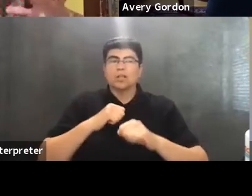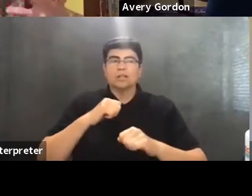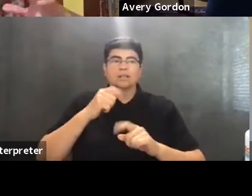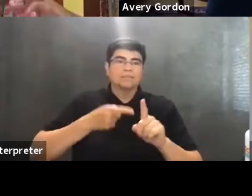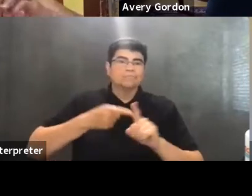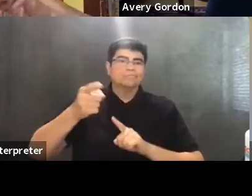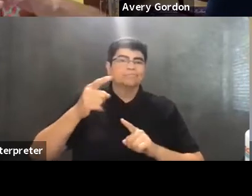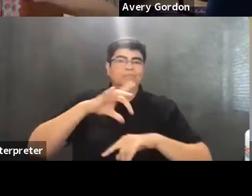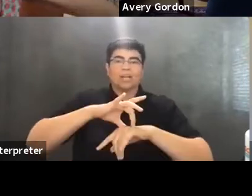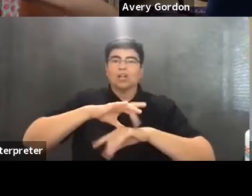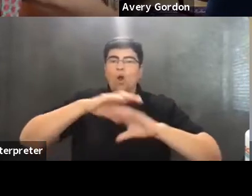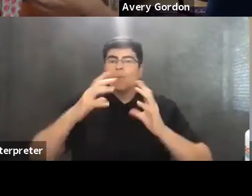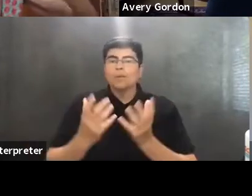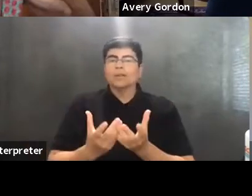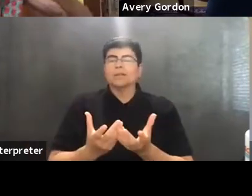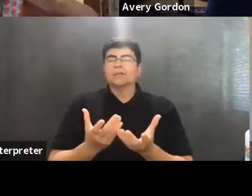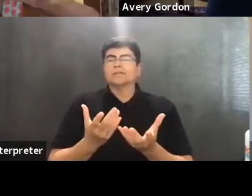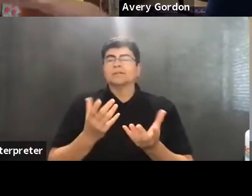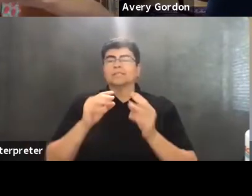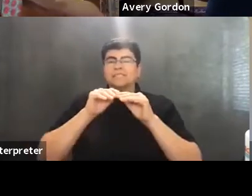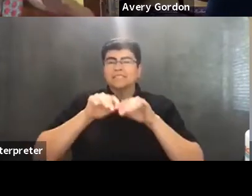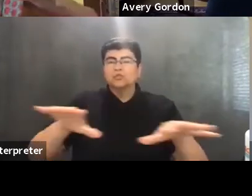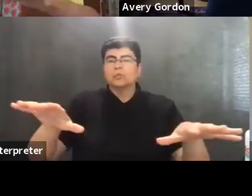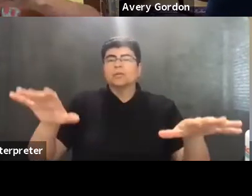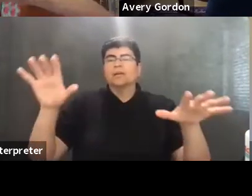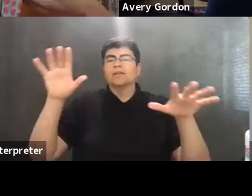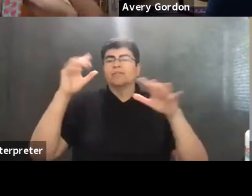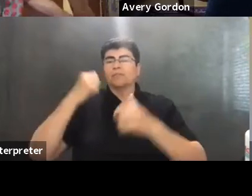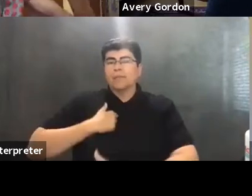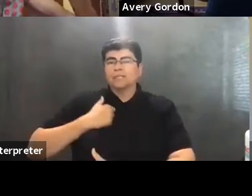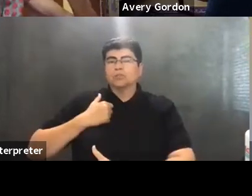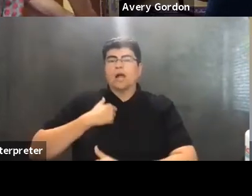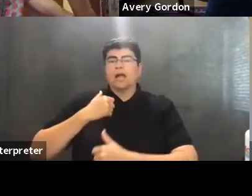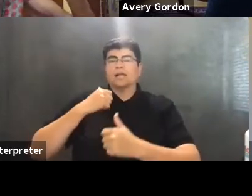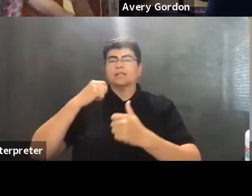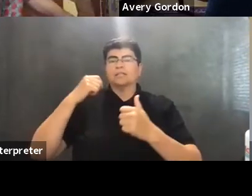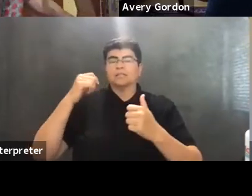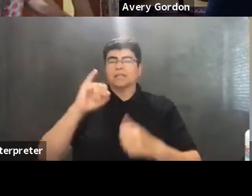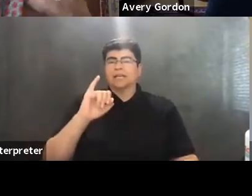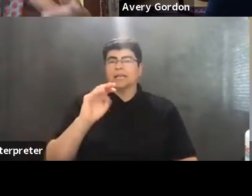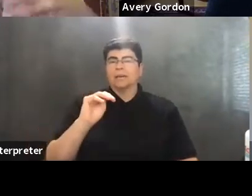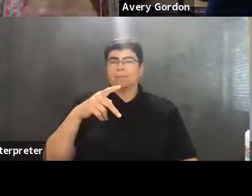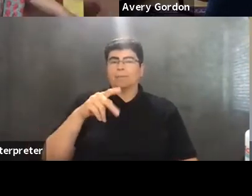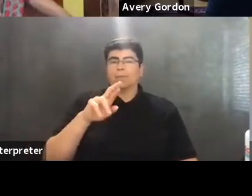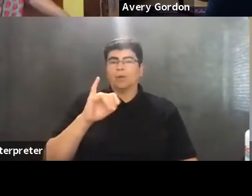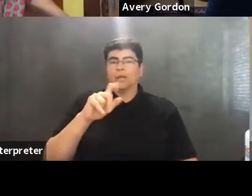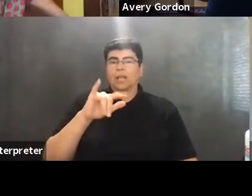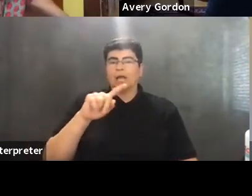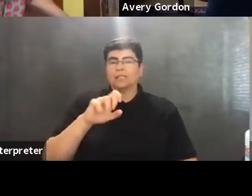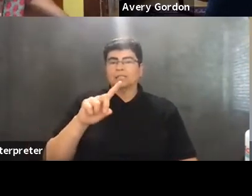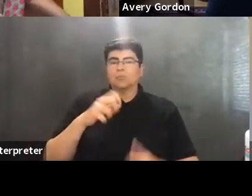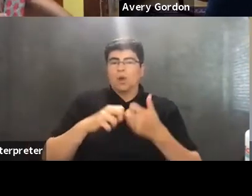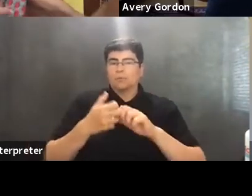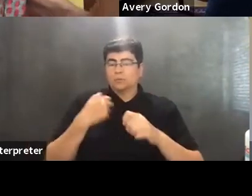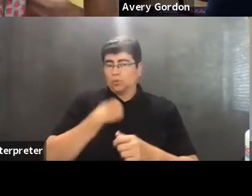global, distributive, militarized, imperialized problems that we've all laid